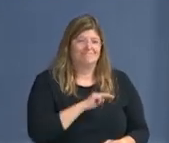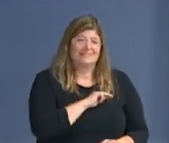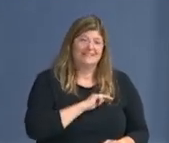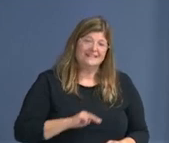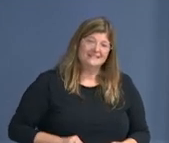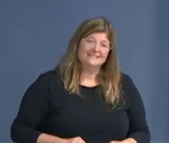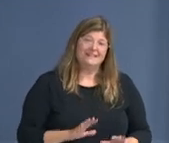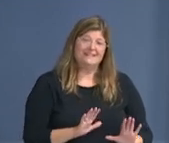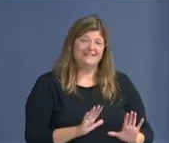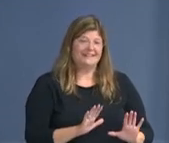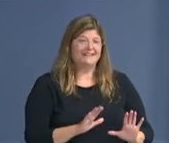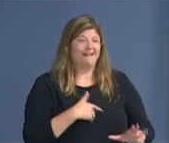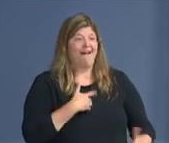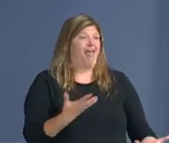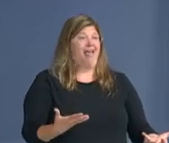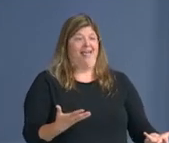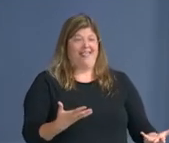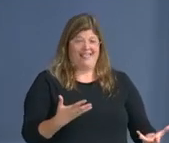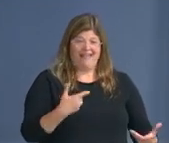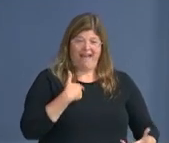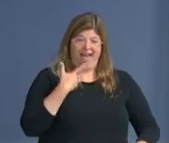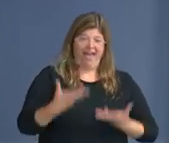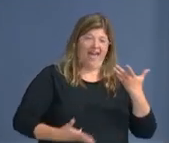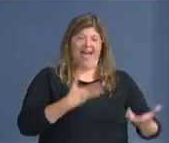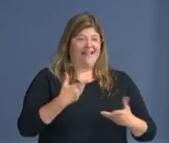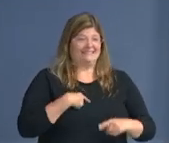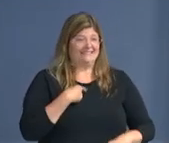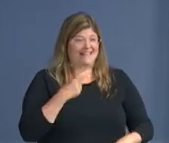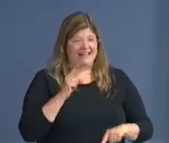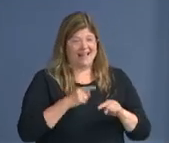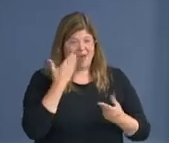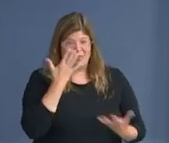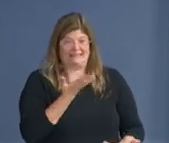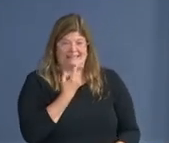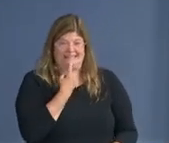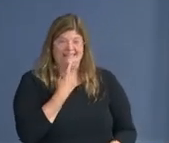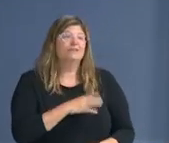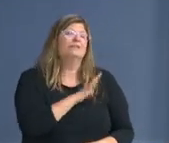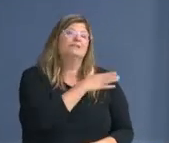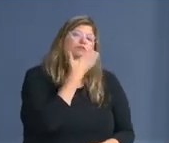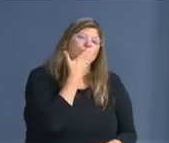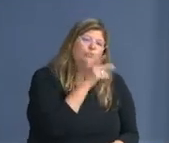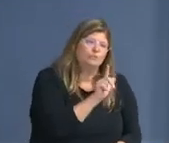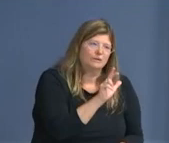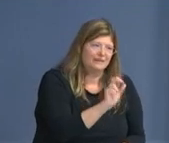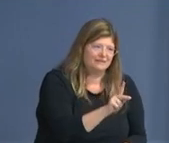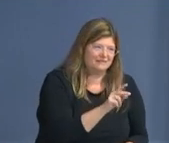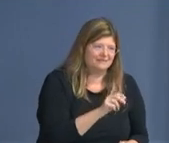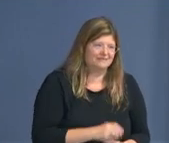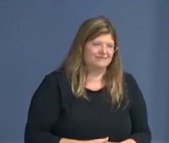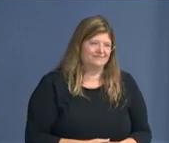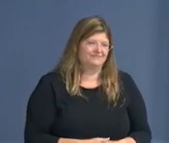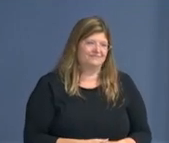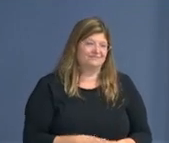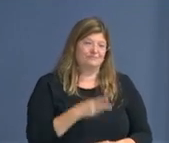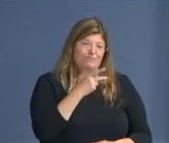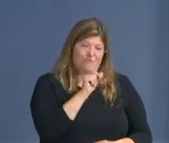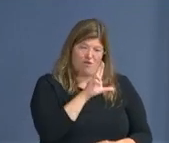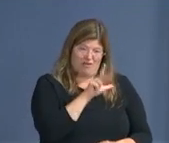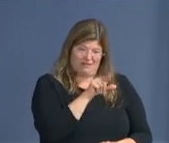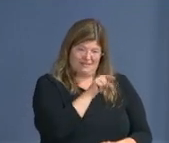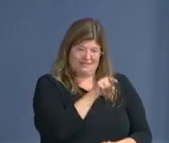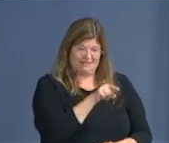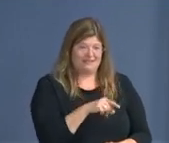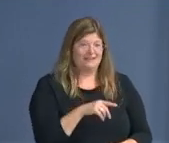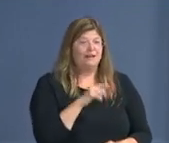I love it. We love you. Good luck to you. Stay around. I, um, I, I don't plan on actually retiring.